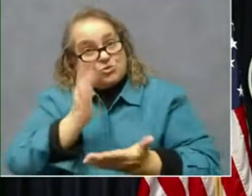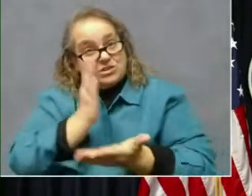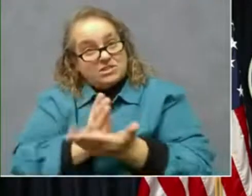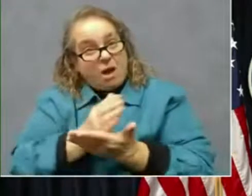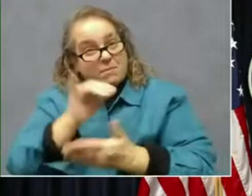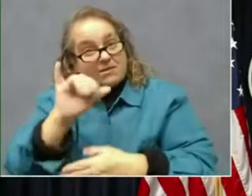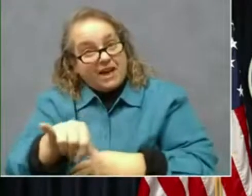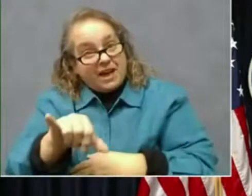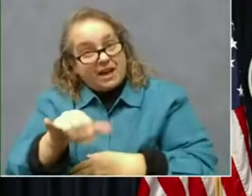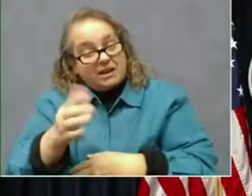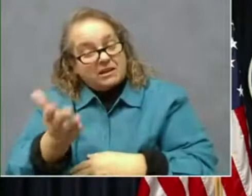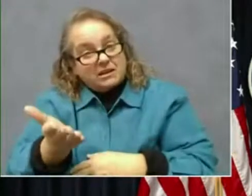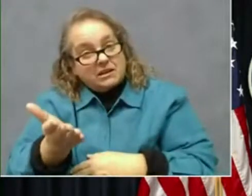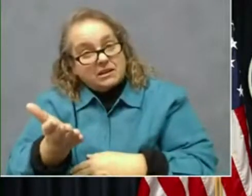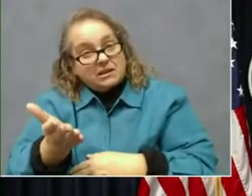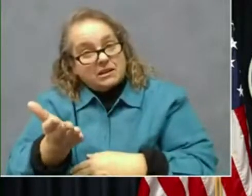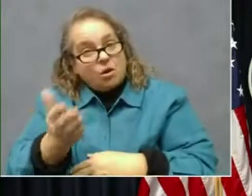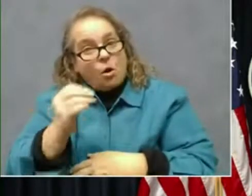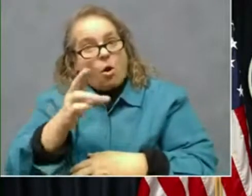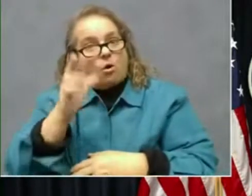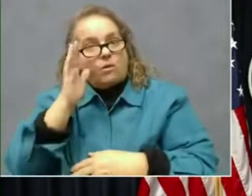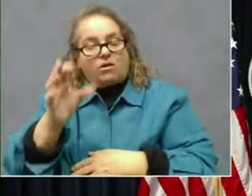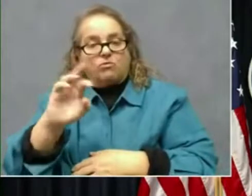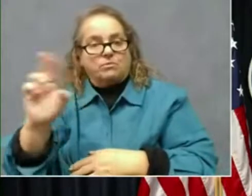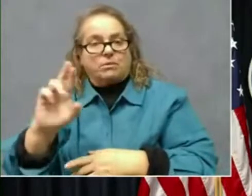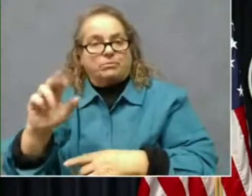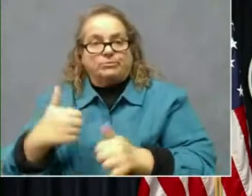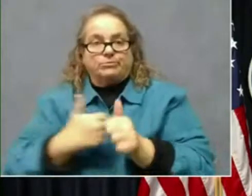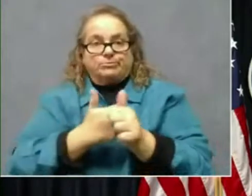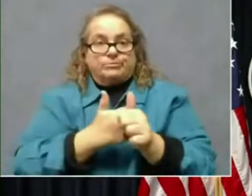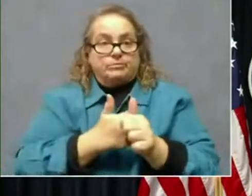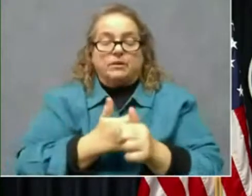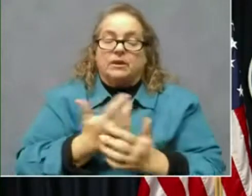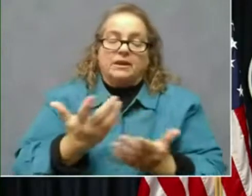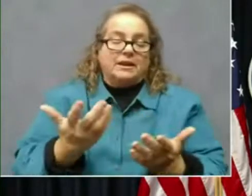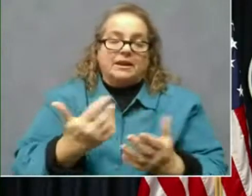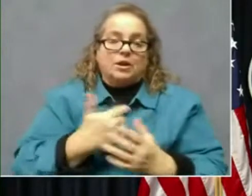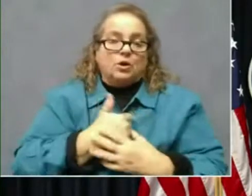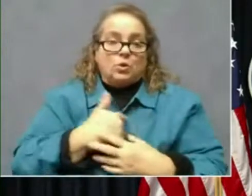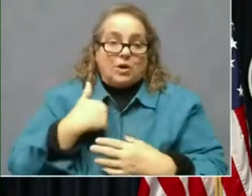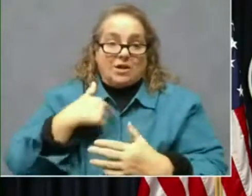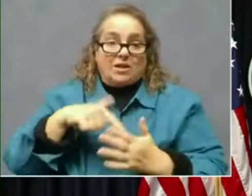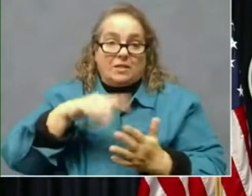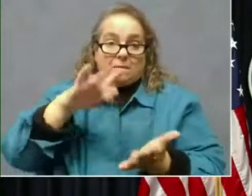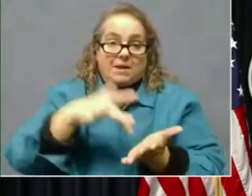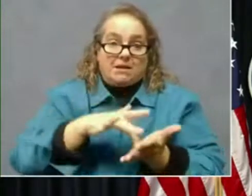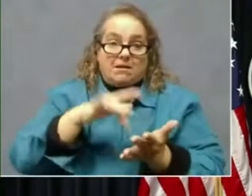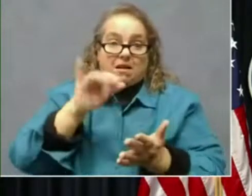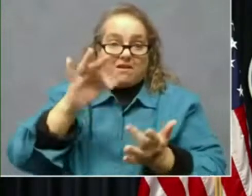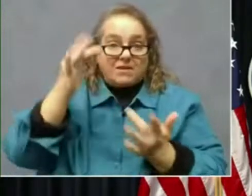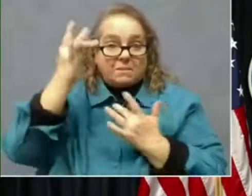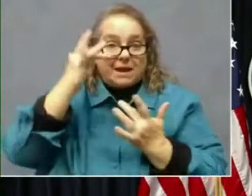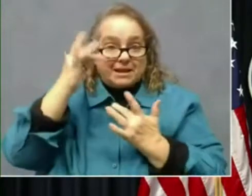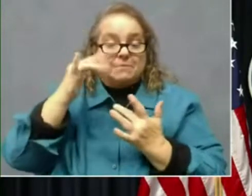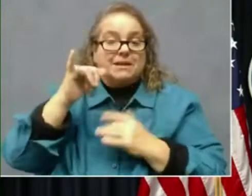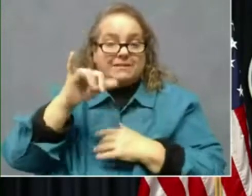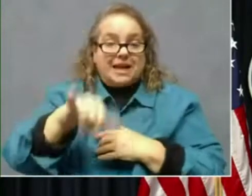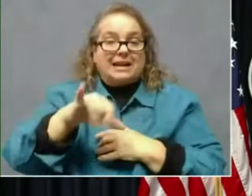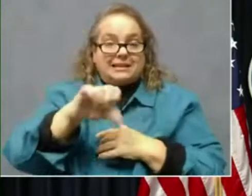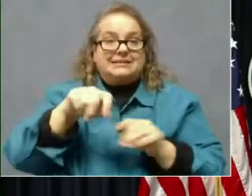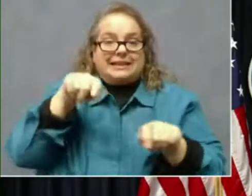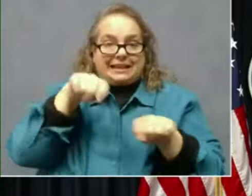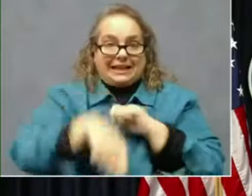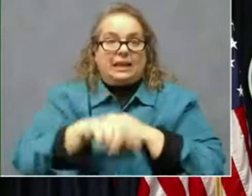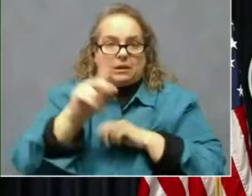Well, I believe that we are in the midst of a pandemic that is killing people and,